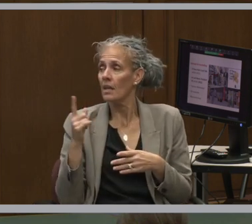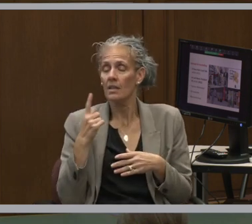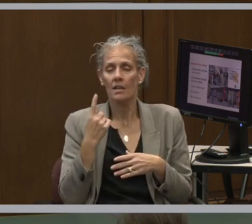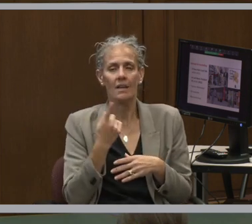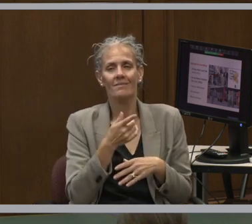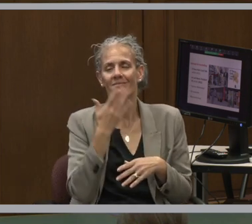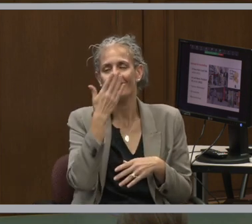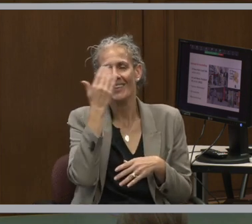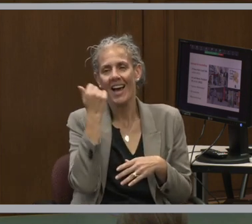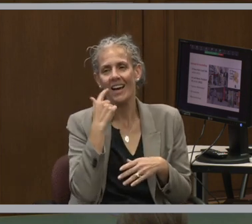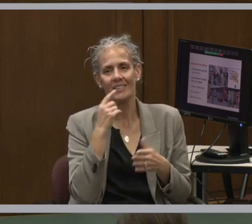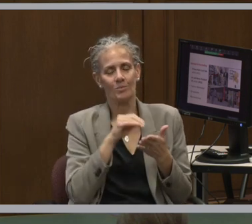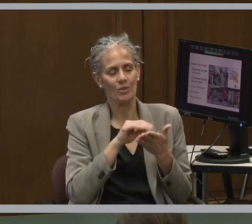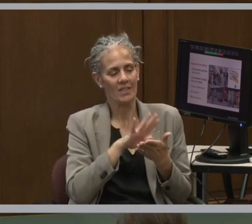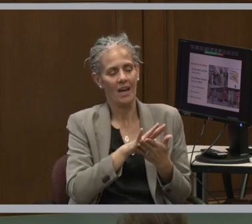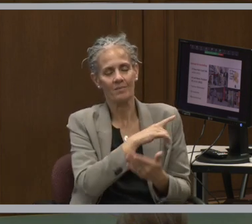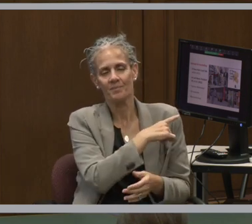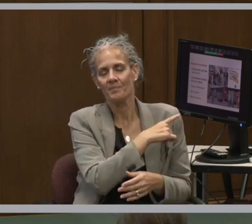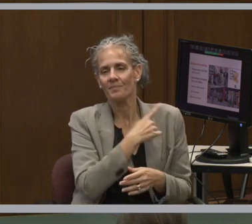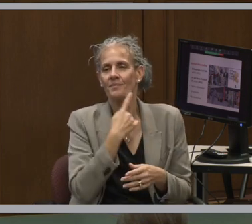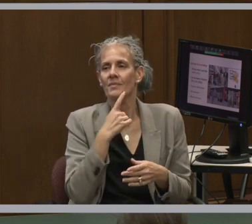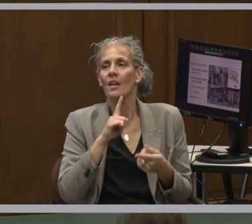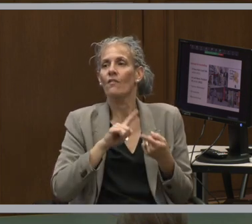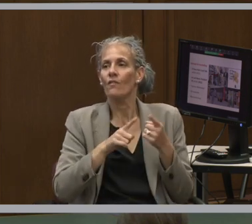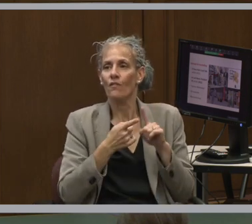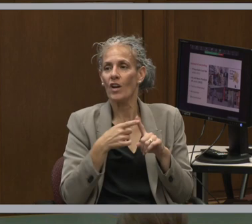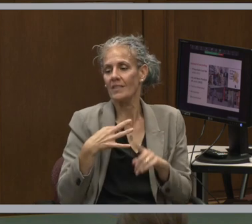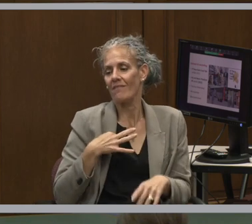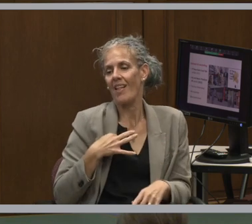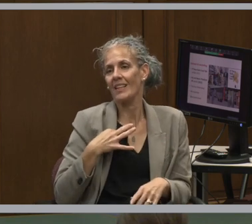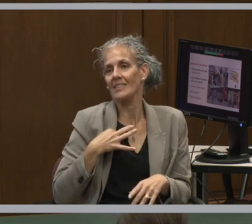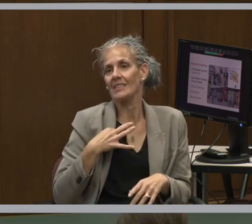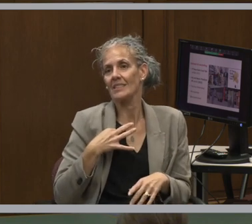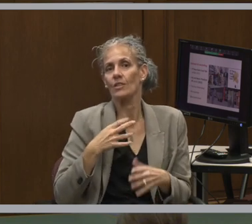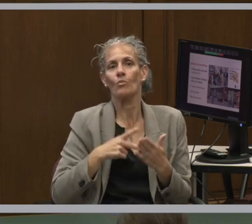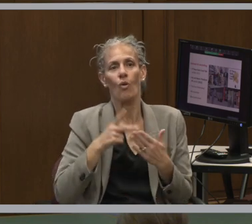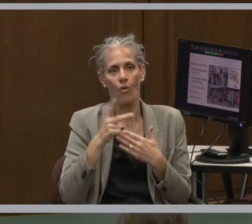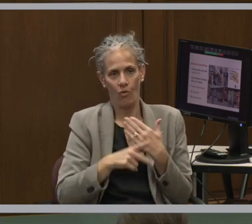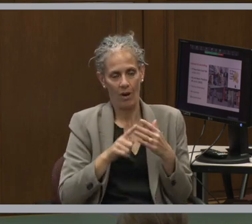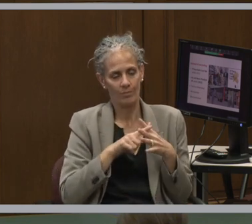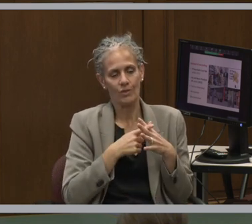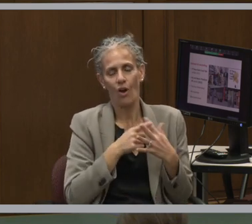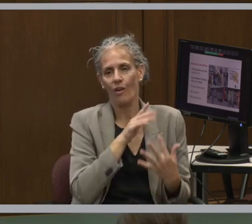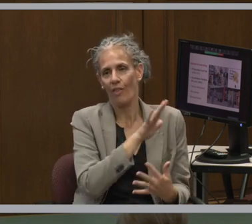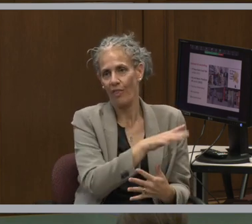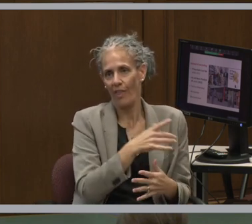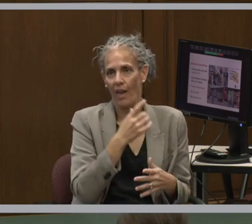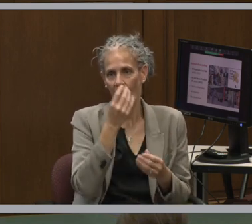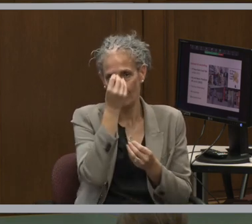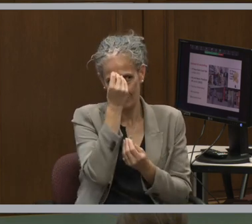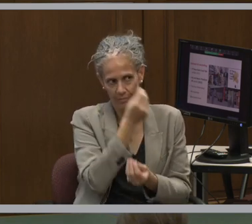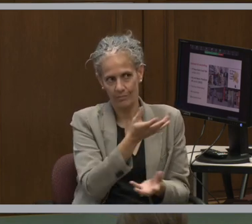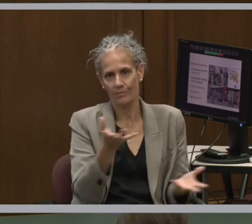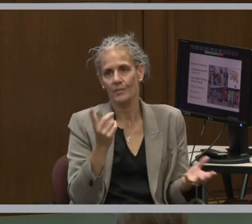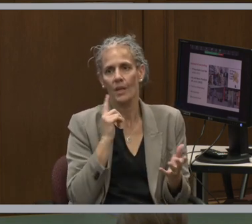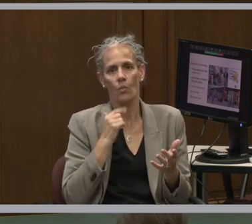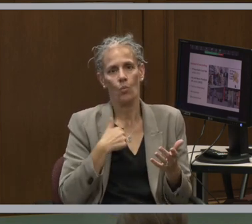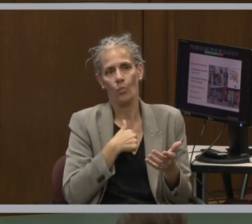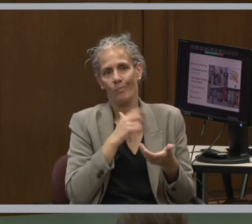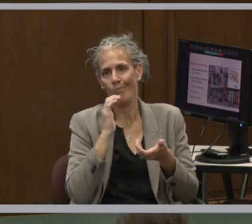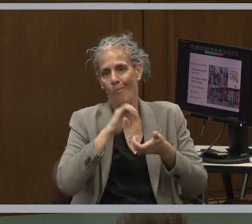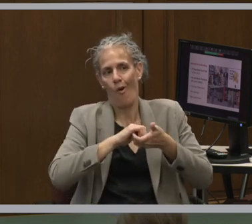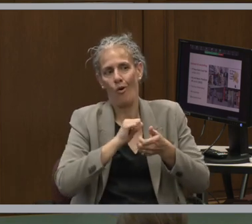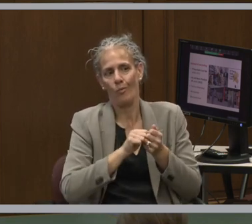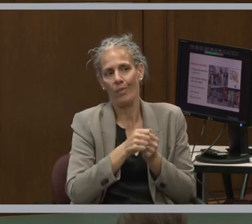on there yet is our Friends Volunteer Program recently restarted their newsletter and we've been partnering with them as well.